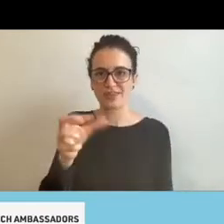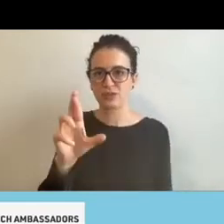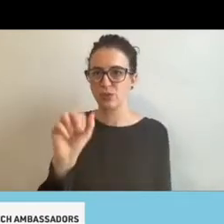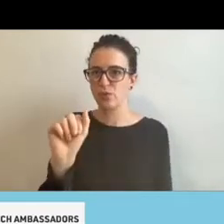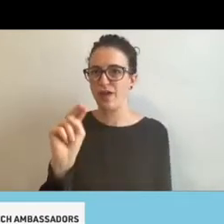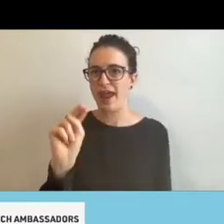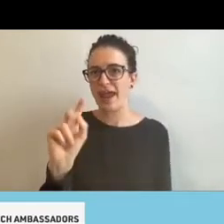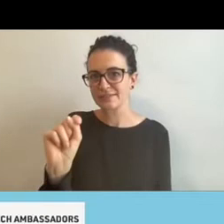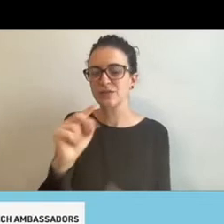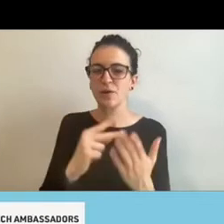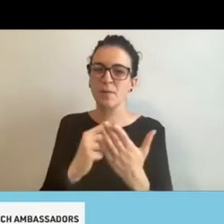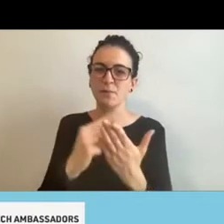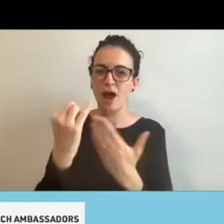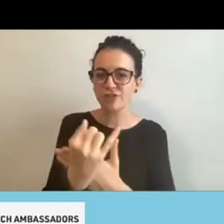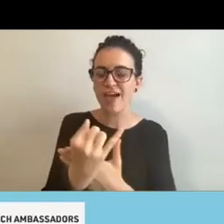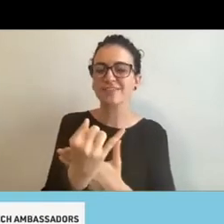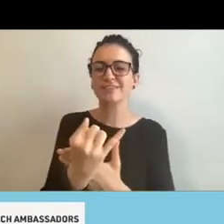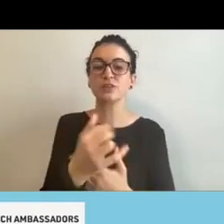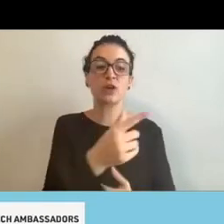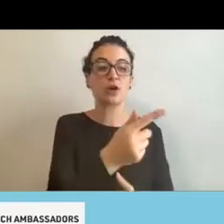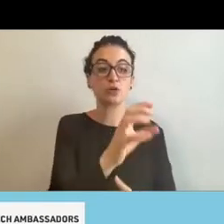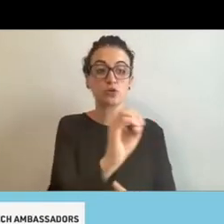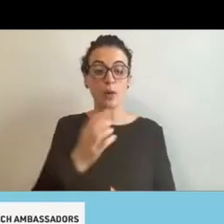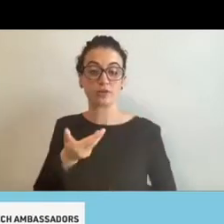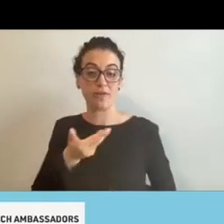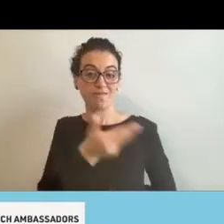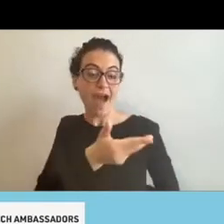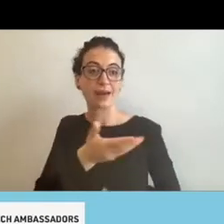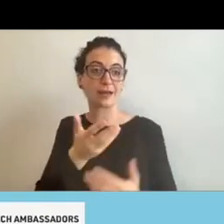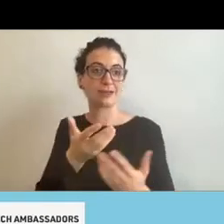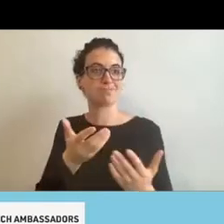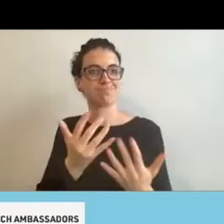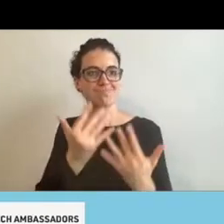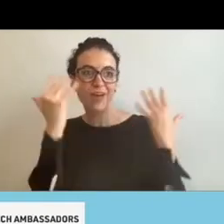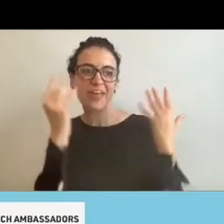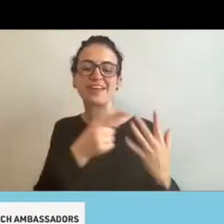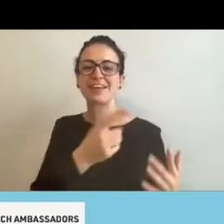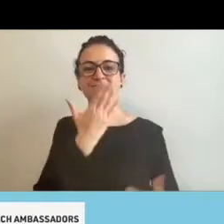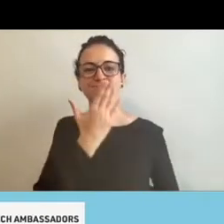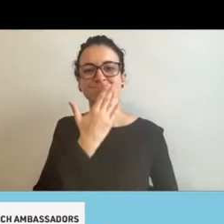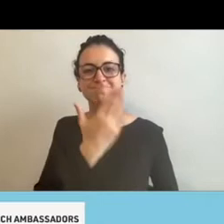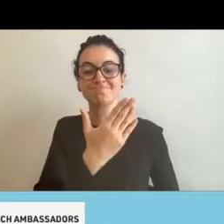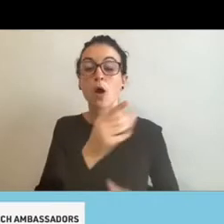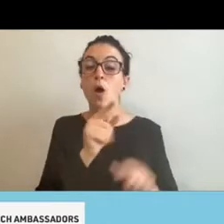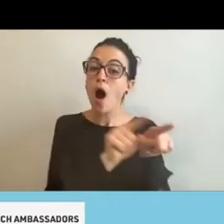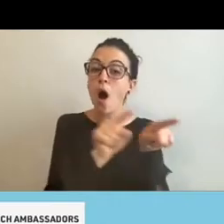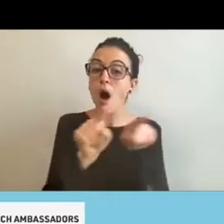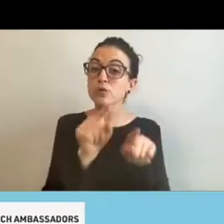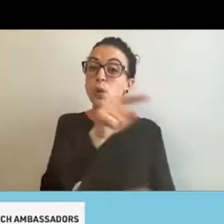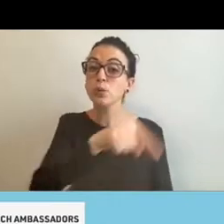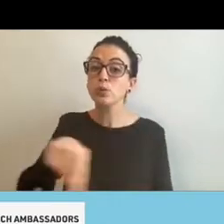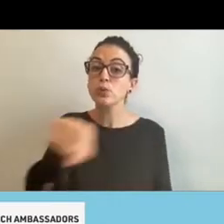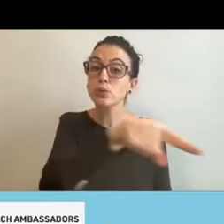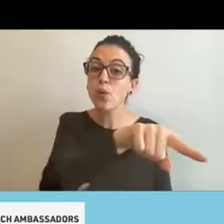at SoCog to be a part of the team. Um, you know, um, think that through this program, I learned a lot from you, from each of you about, um,